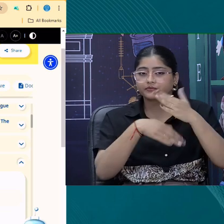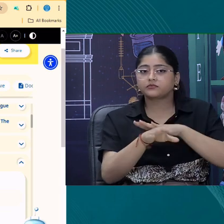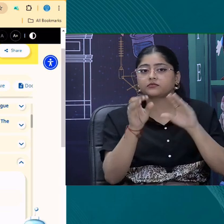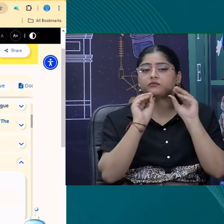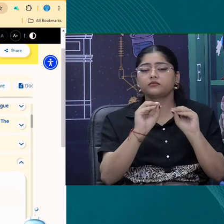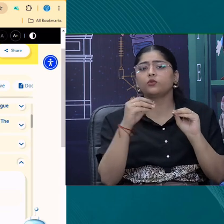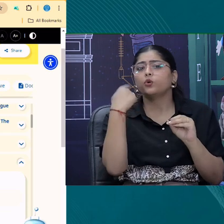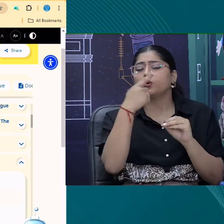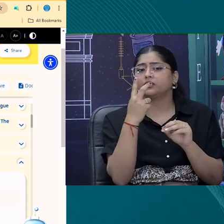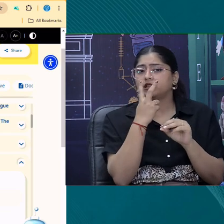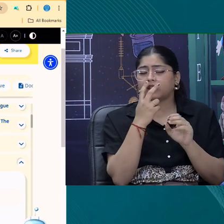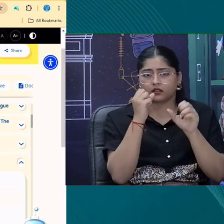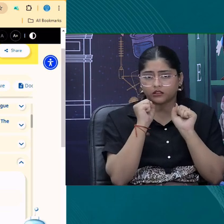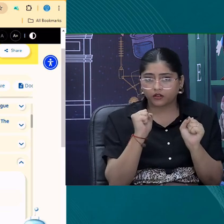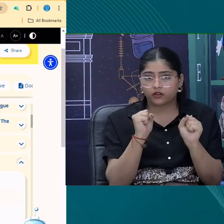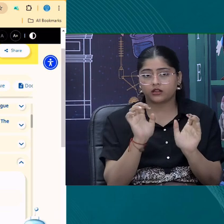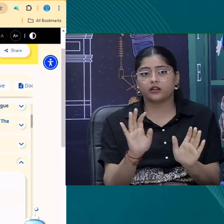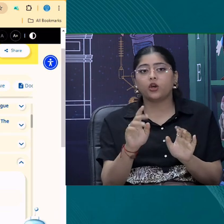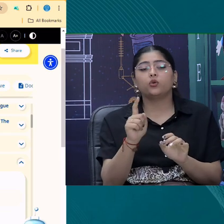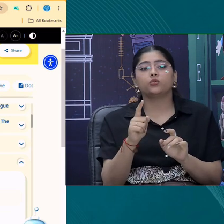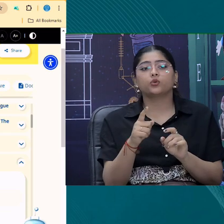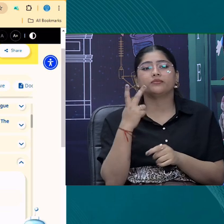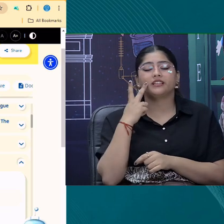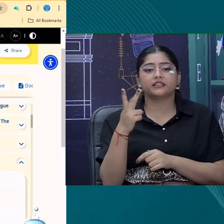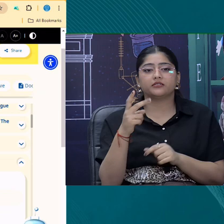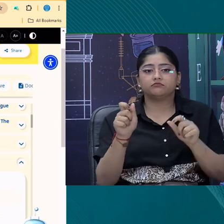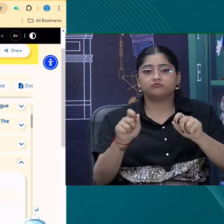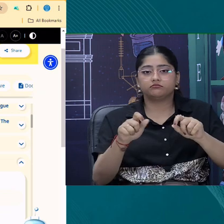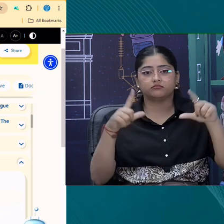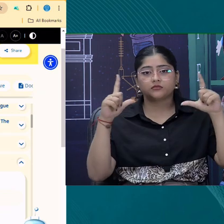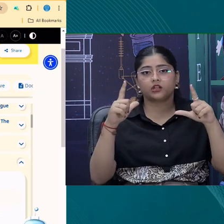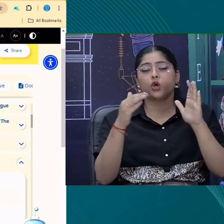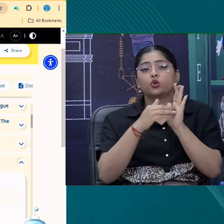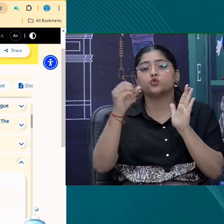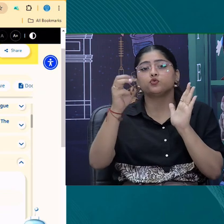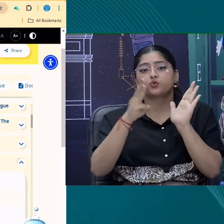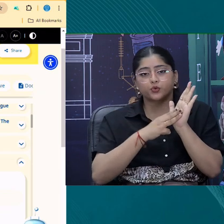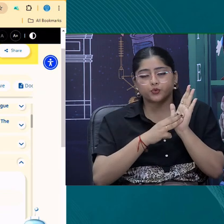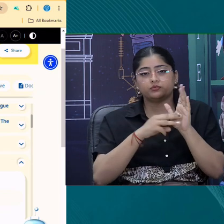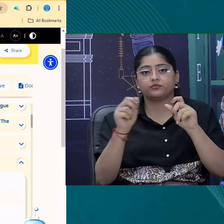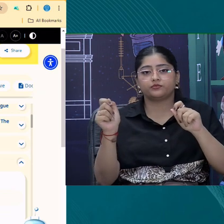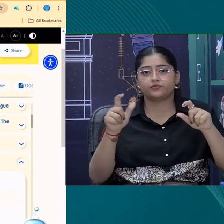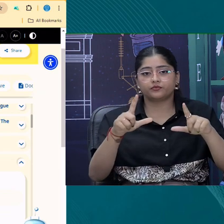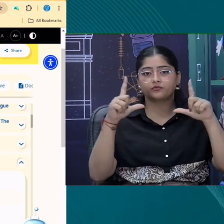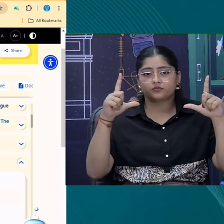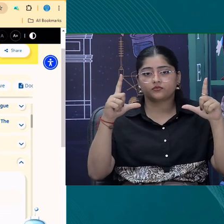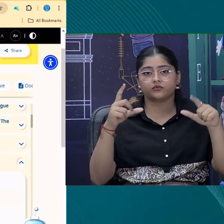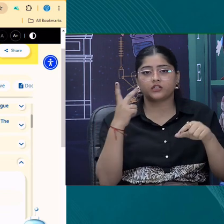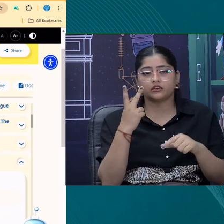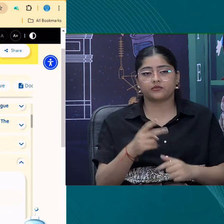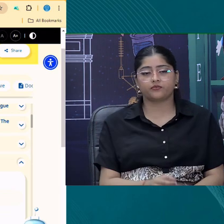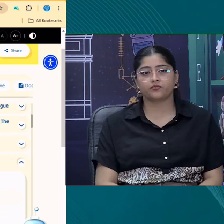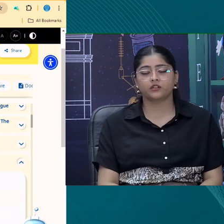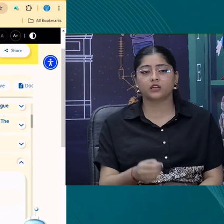low vision. So, we can enlarge this print like this. Okay. So, this will be very easy for them to read out.